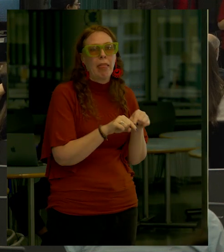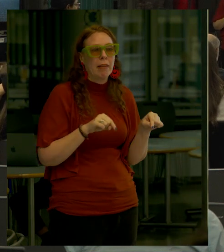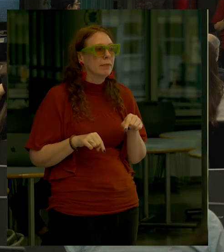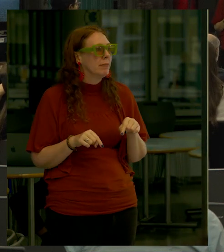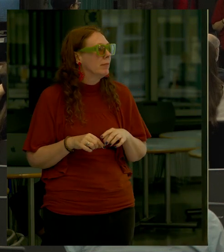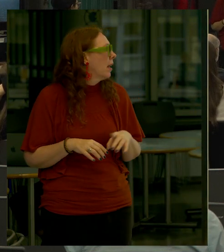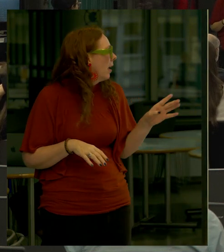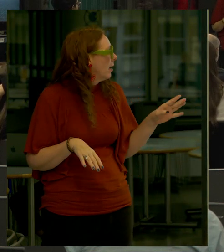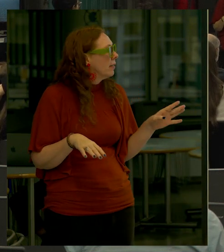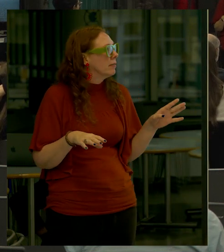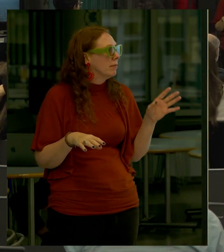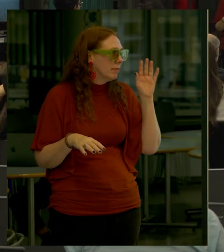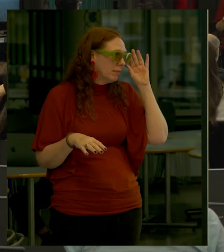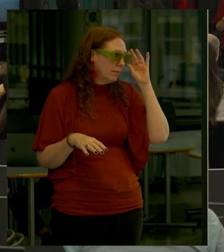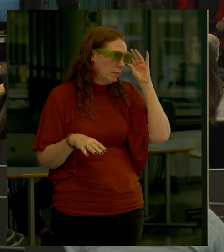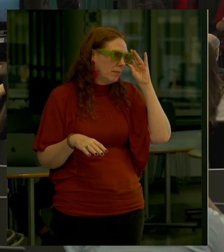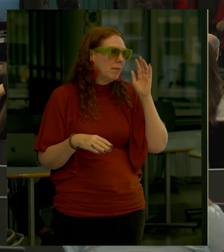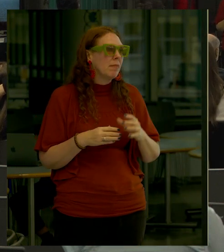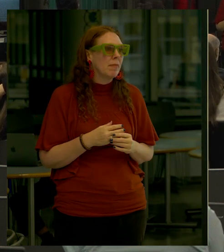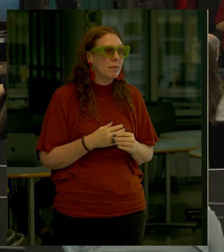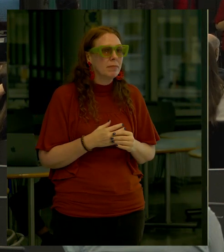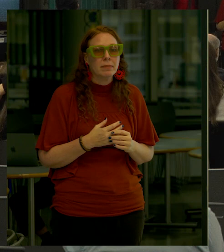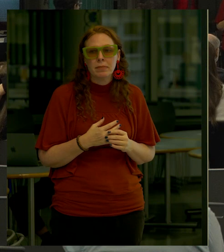There is a Rector There is a Rector because You know, cross